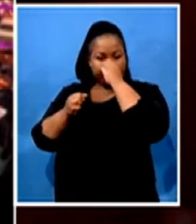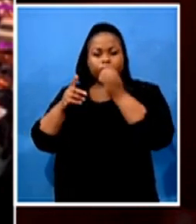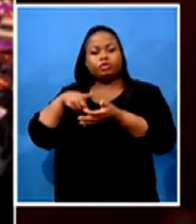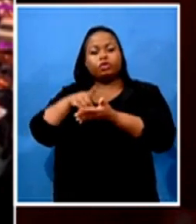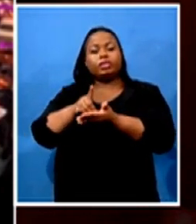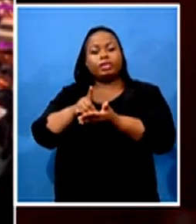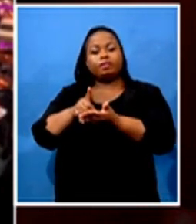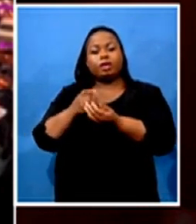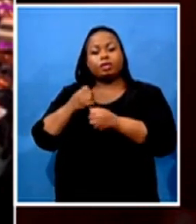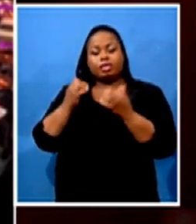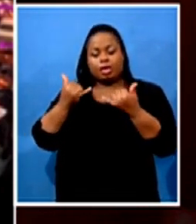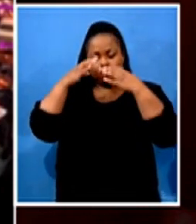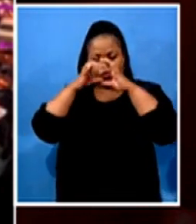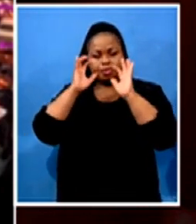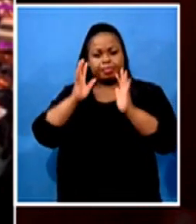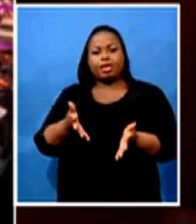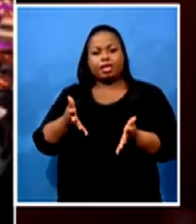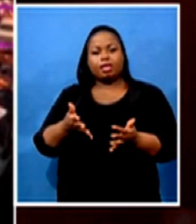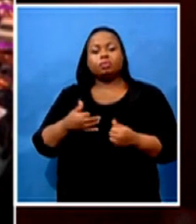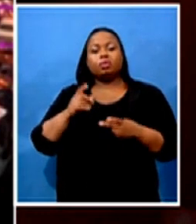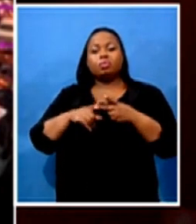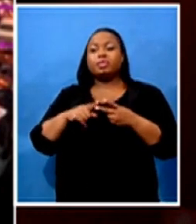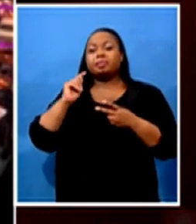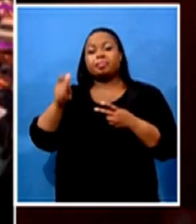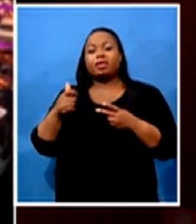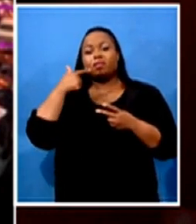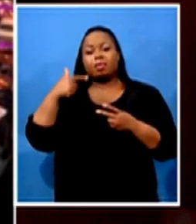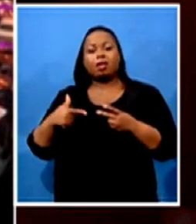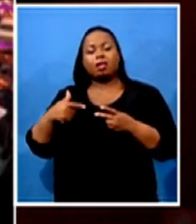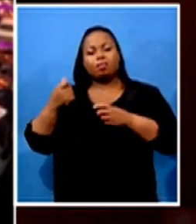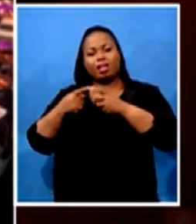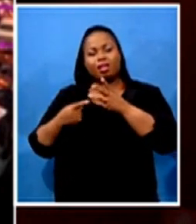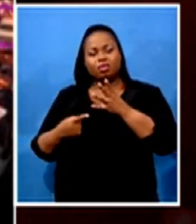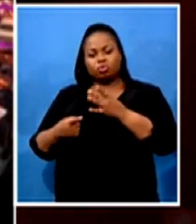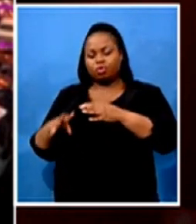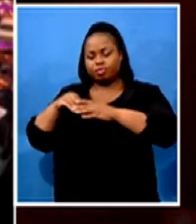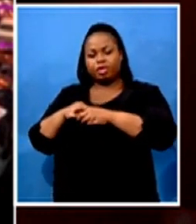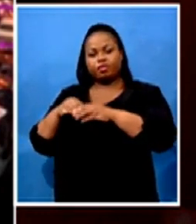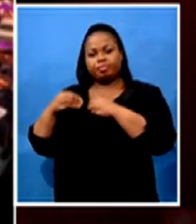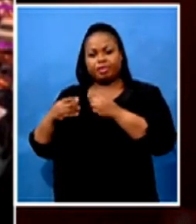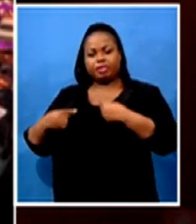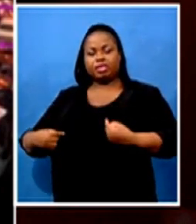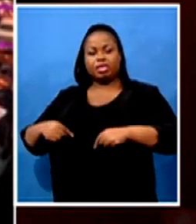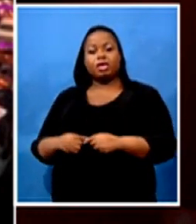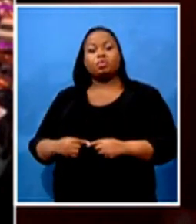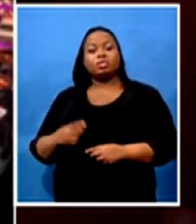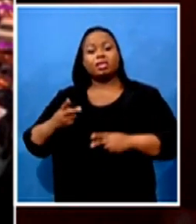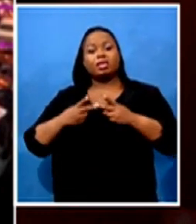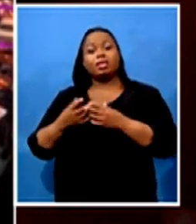to takeaways, which is also a small part of our business. And as we've allowed ourselves to open at every level, we've